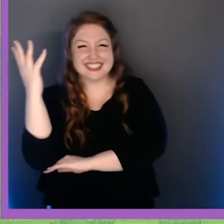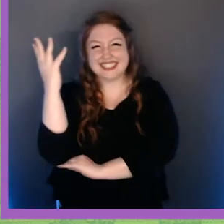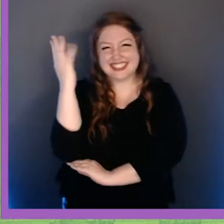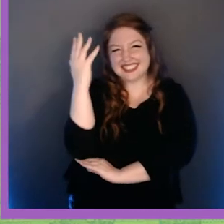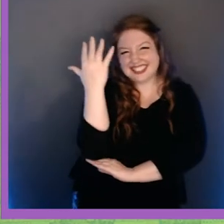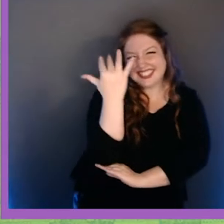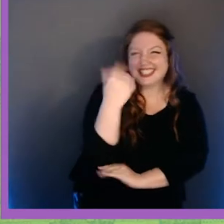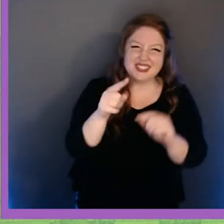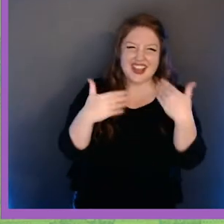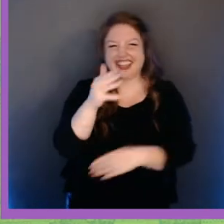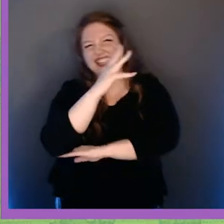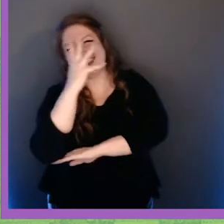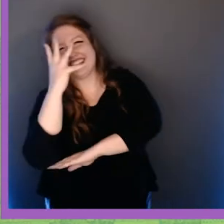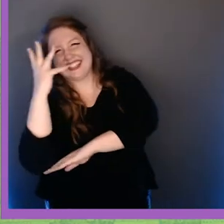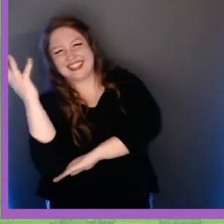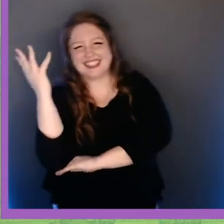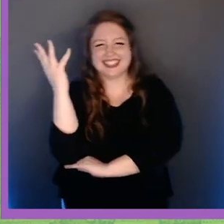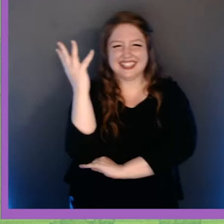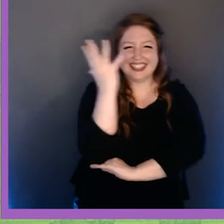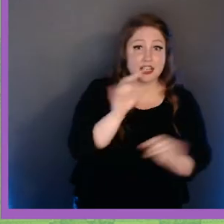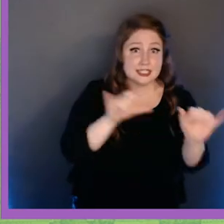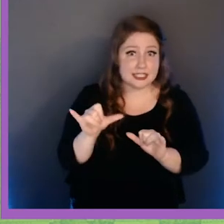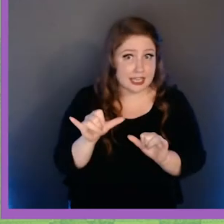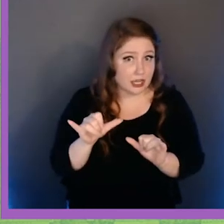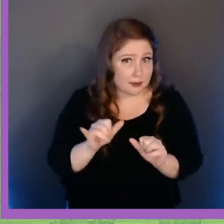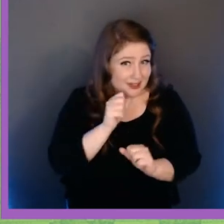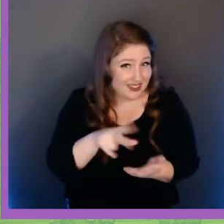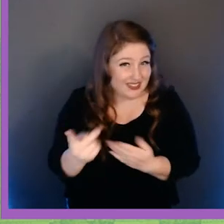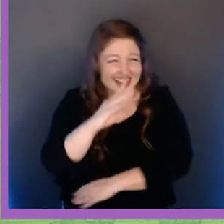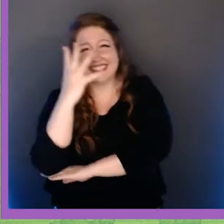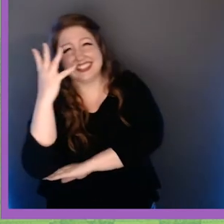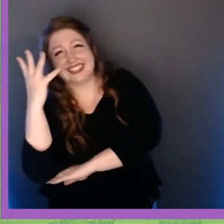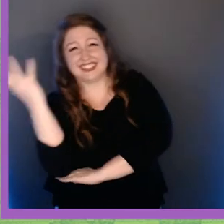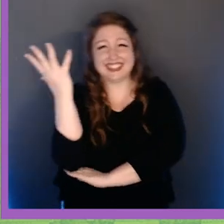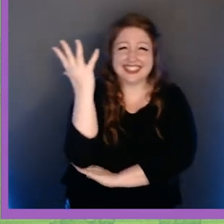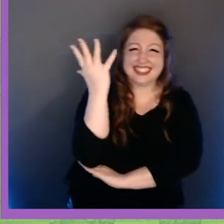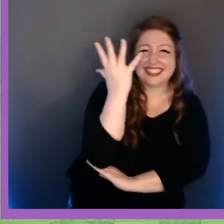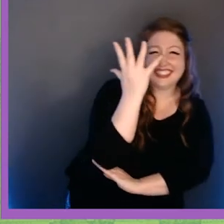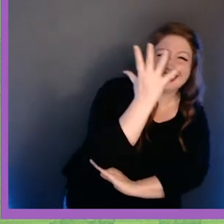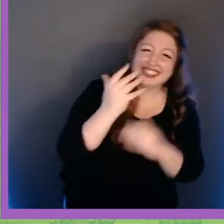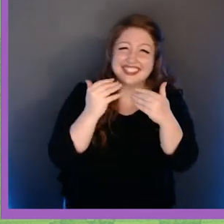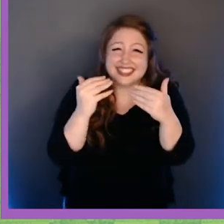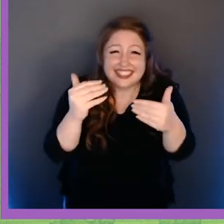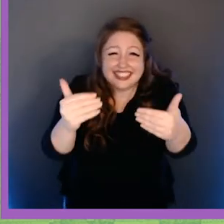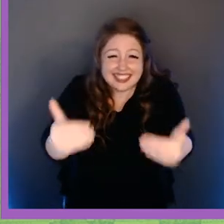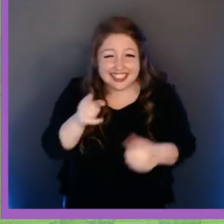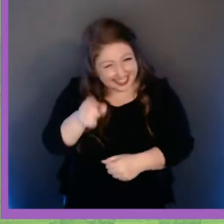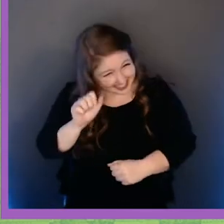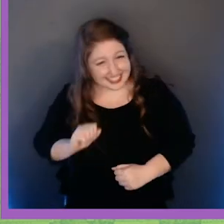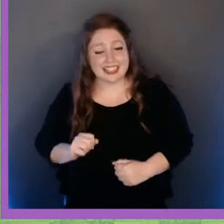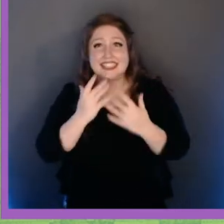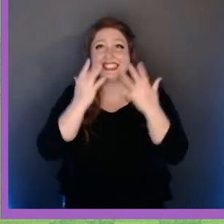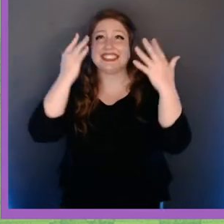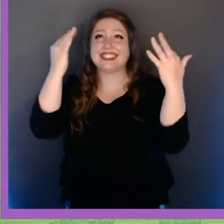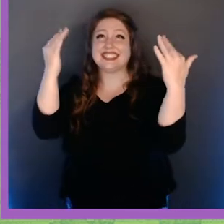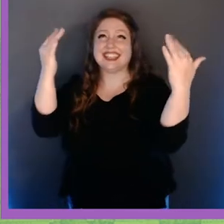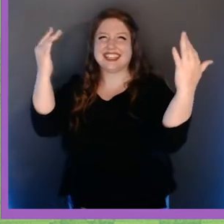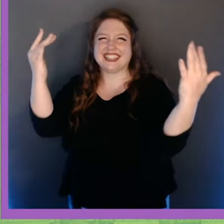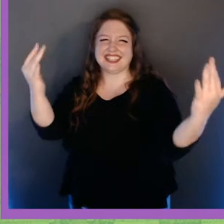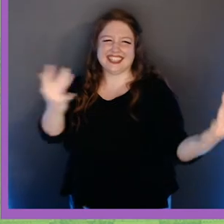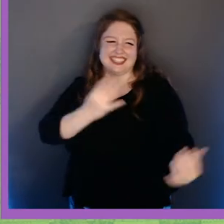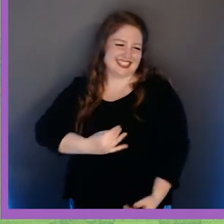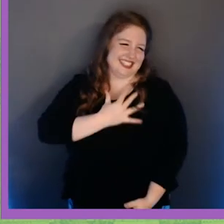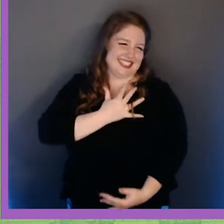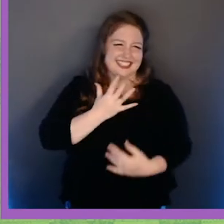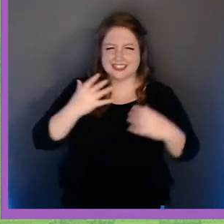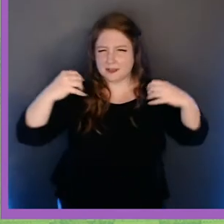trees I want you to sway your body like a tree, don't fall down. But I want you to sway your body like a tree. And then I want you to